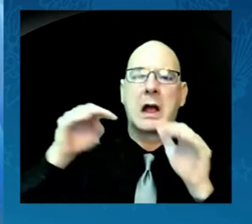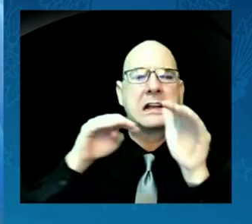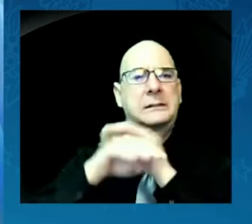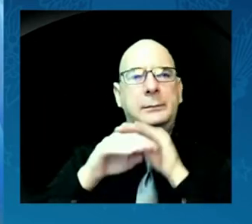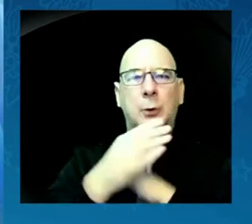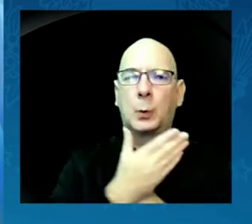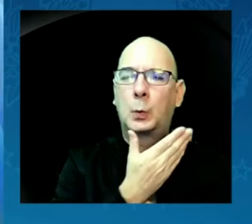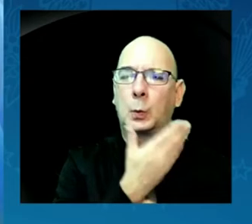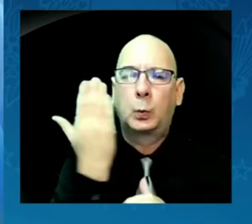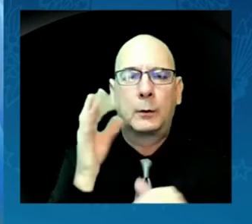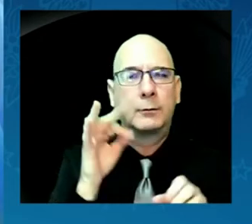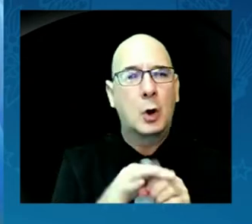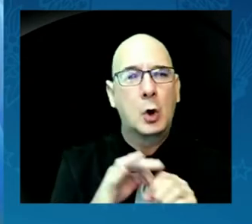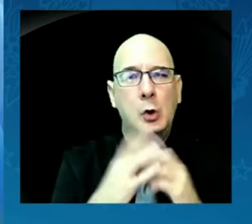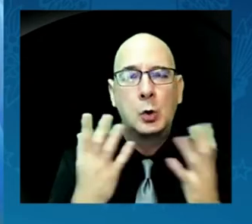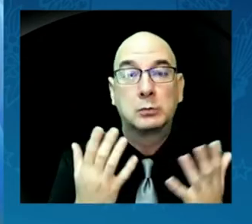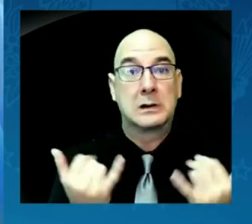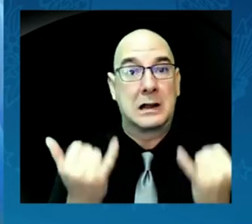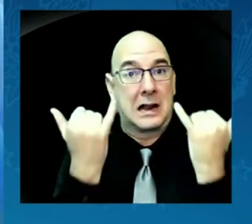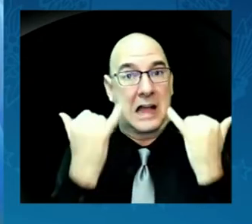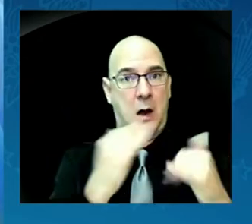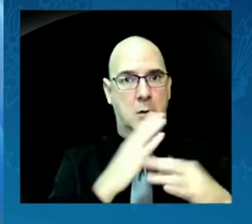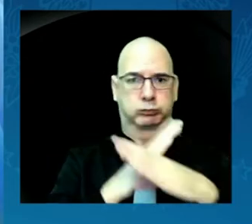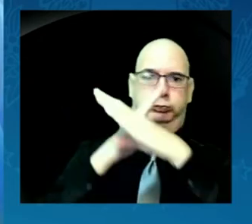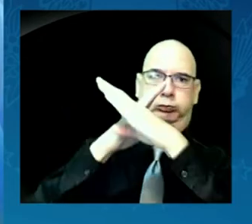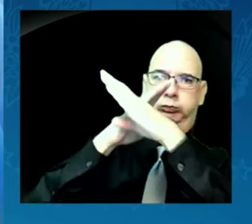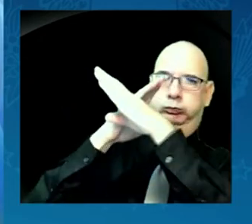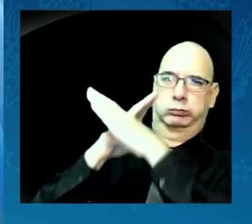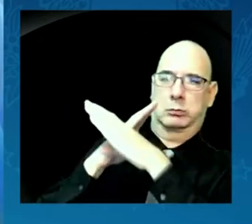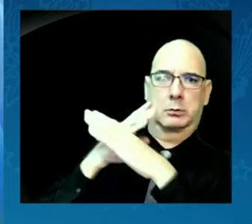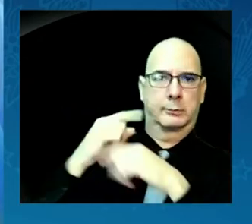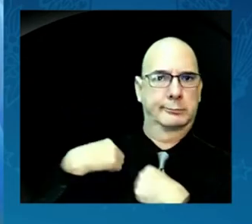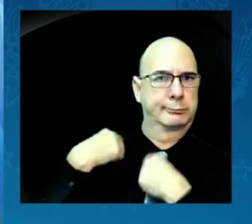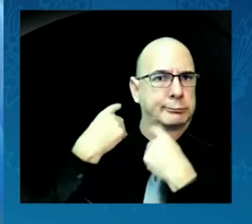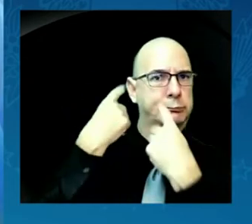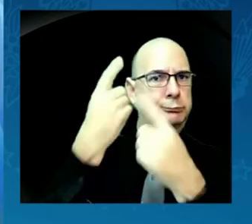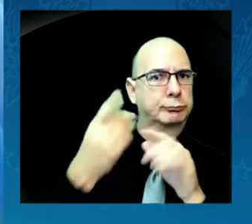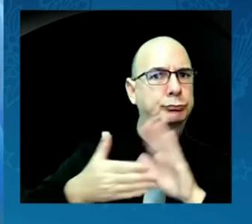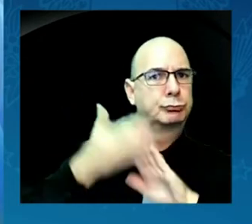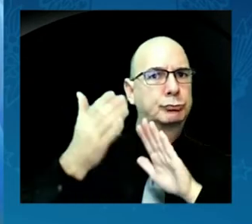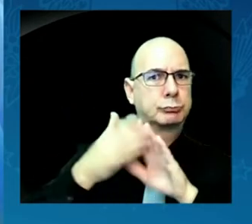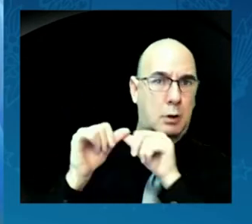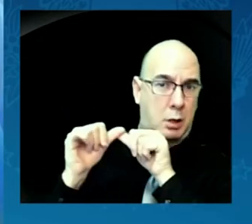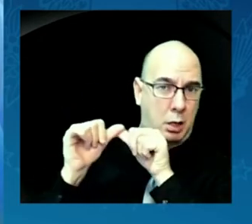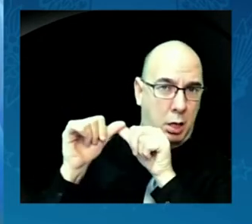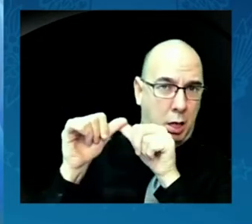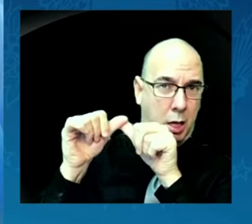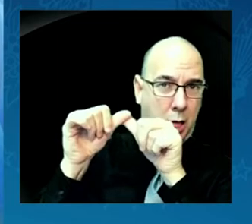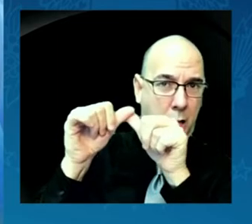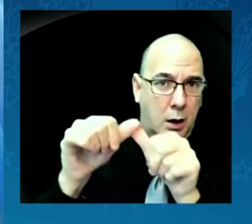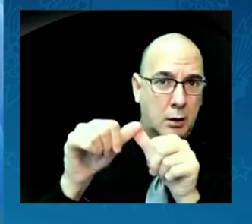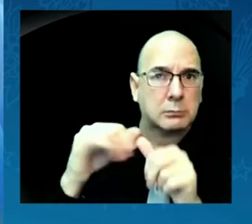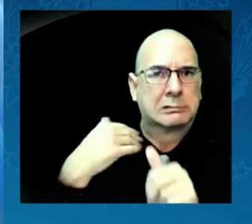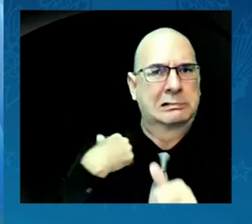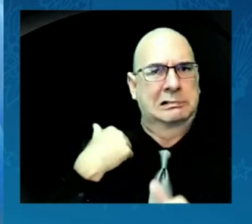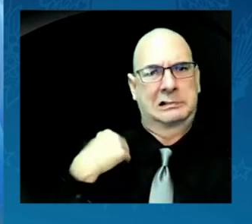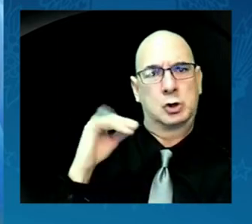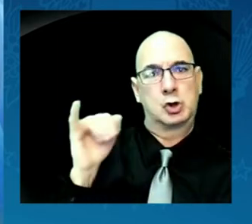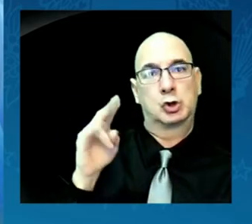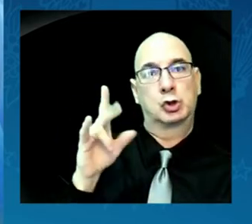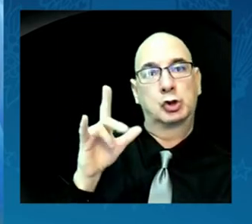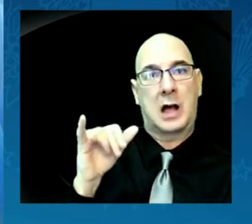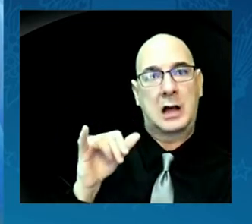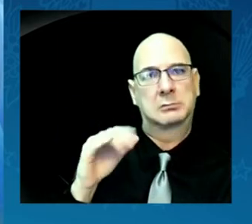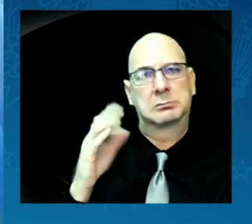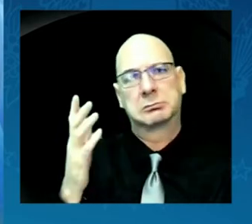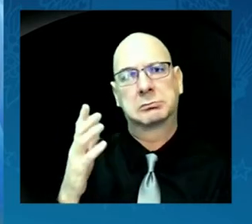to the ballot box persist. Back in July, Secretary Deb Haaland and I held a meeting on voting rights with Native